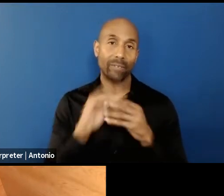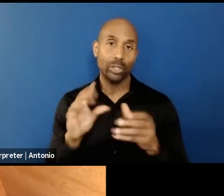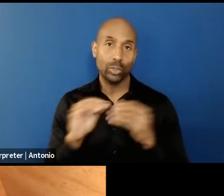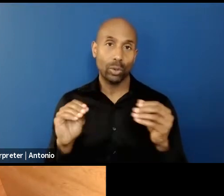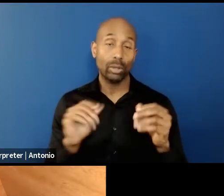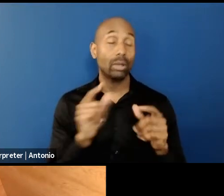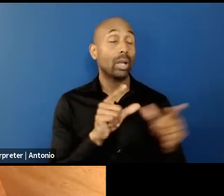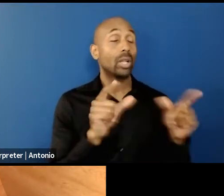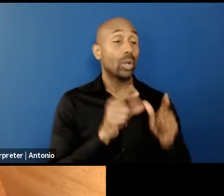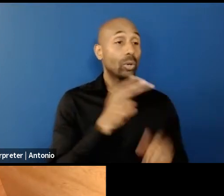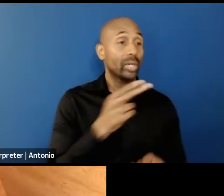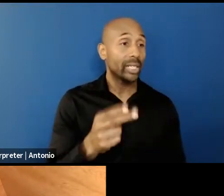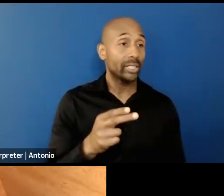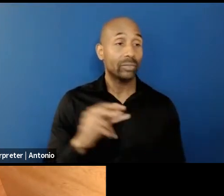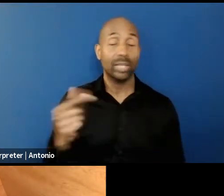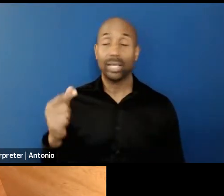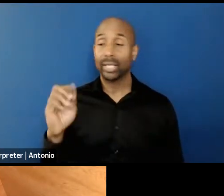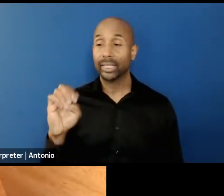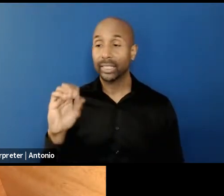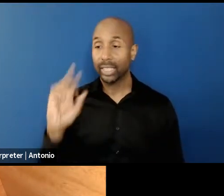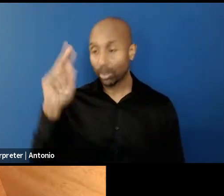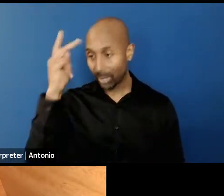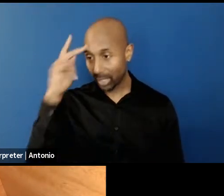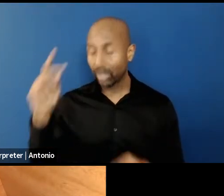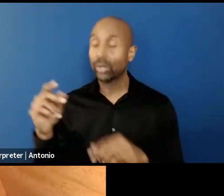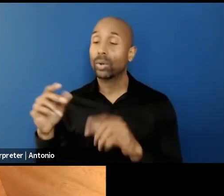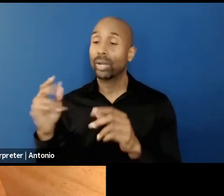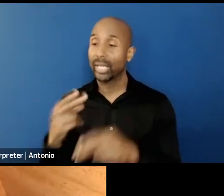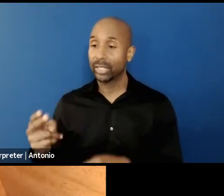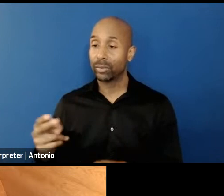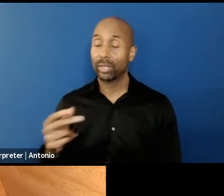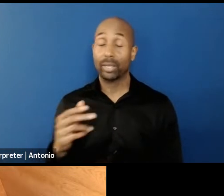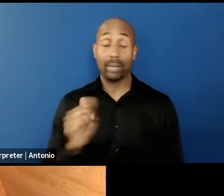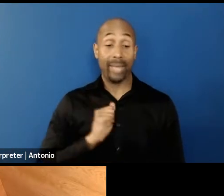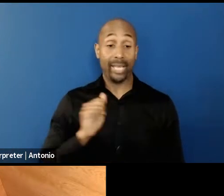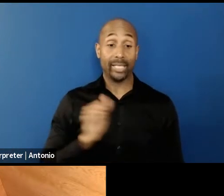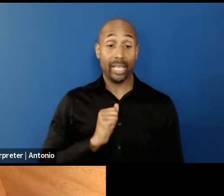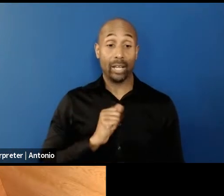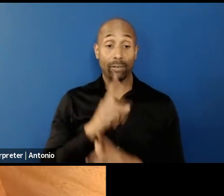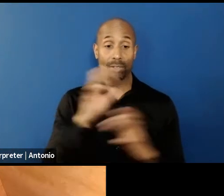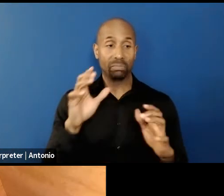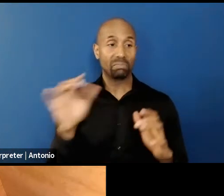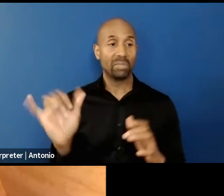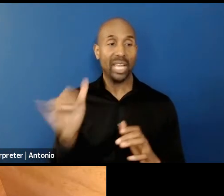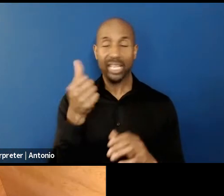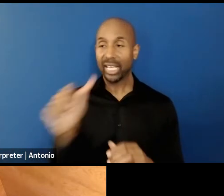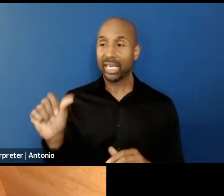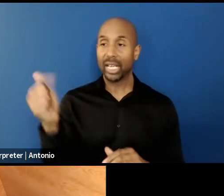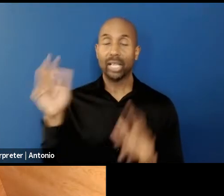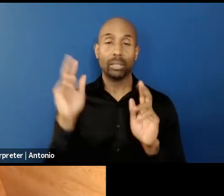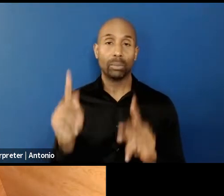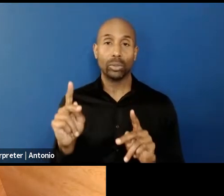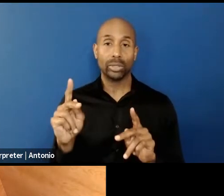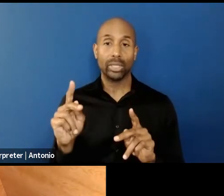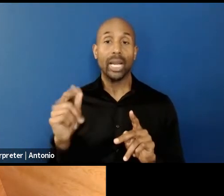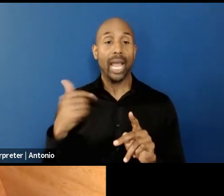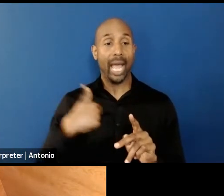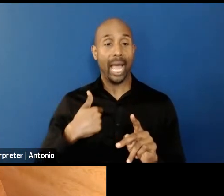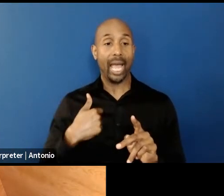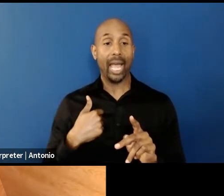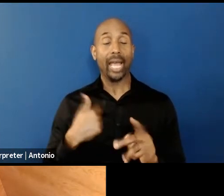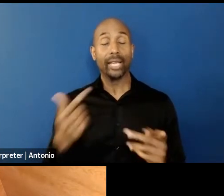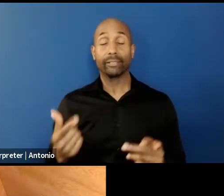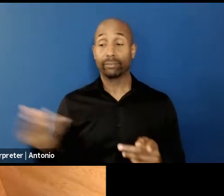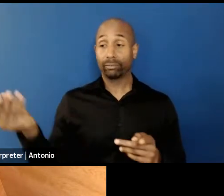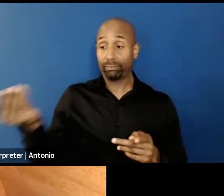geopolitical history. I see myself, like any other person, as a container that has inherited